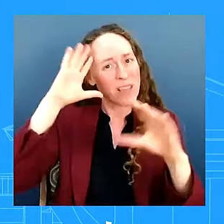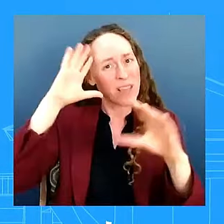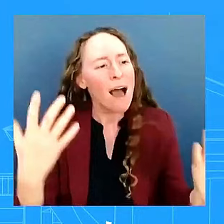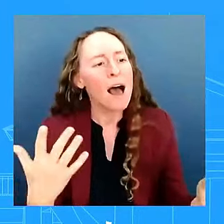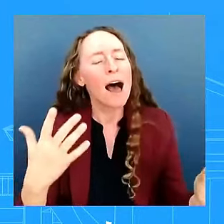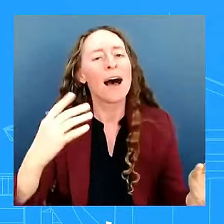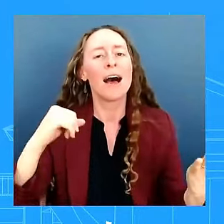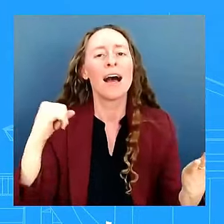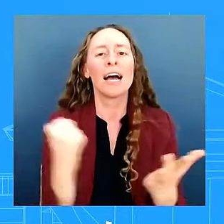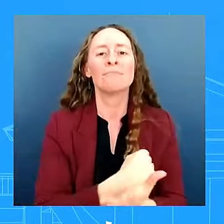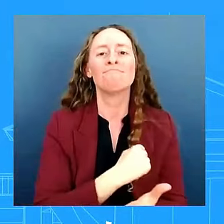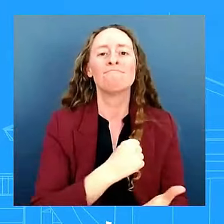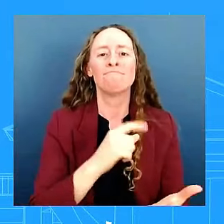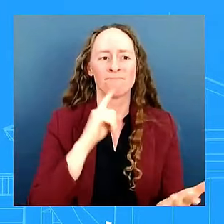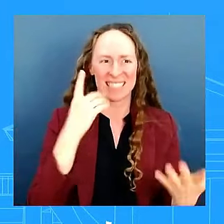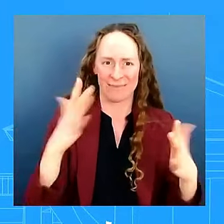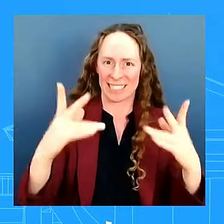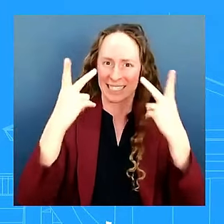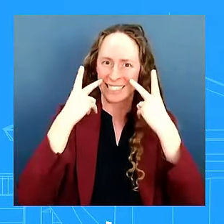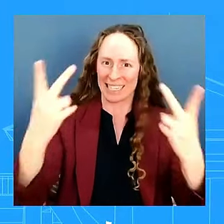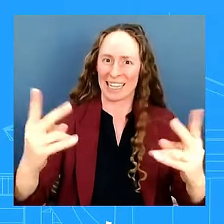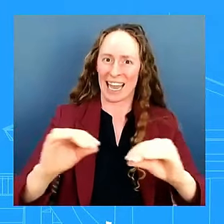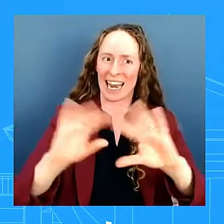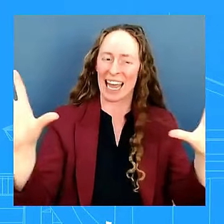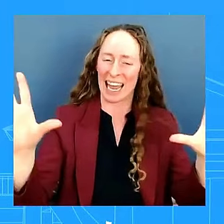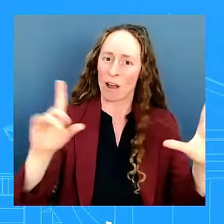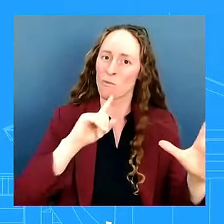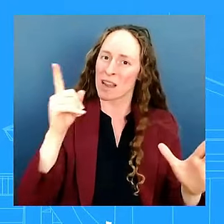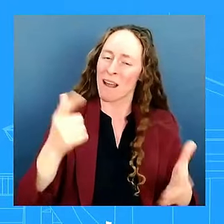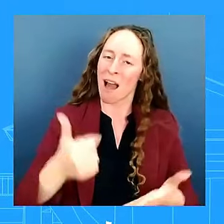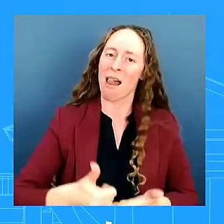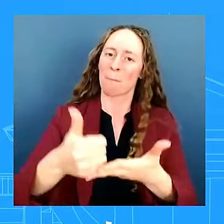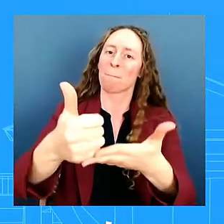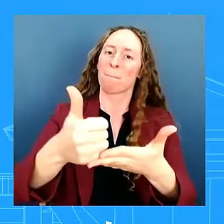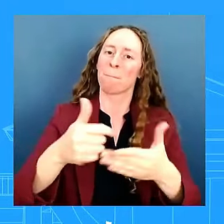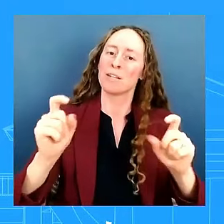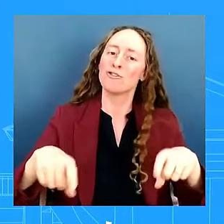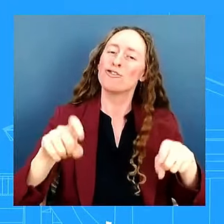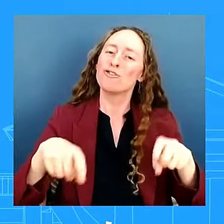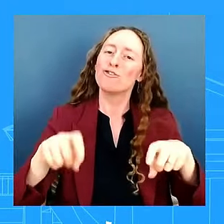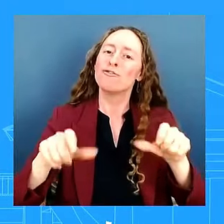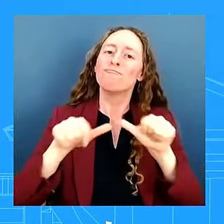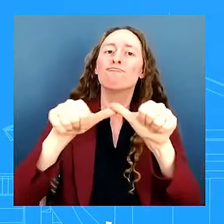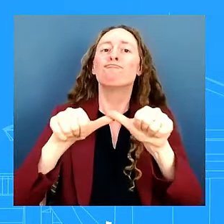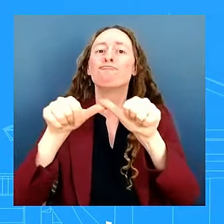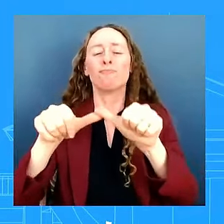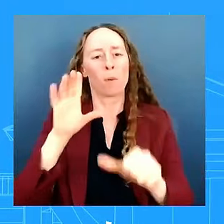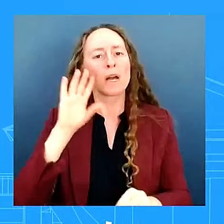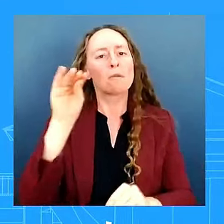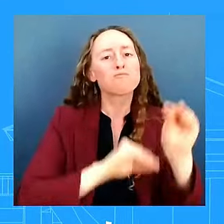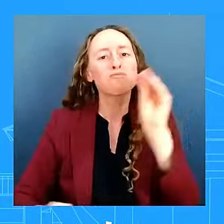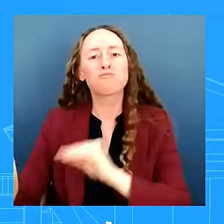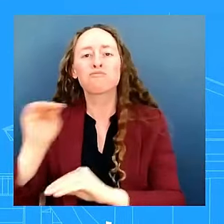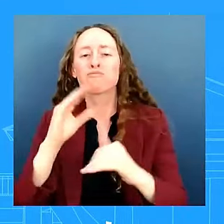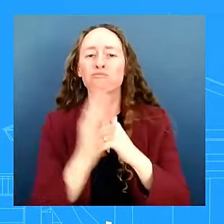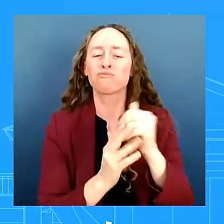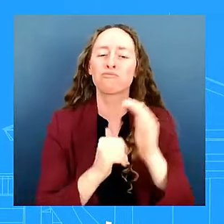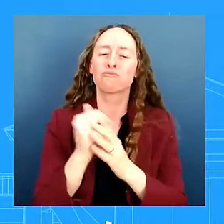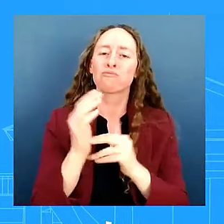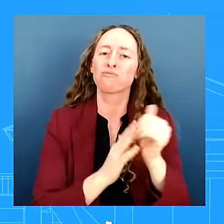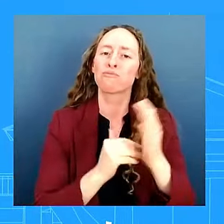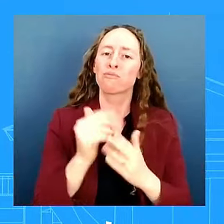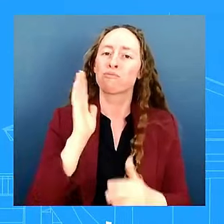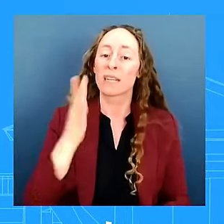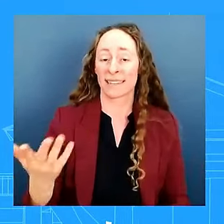as a legislator don't you want to continue it don't you want to continue something that works they got in the way so if you're talking about